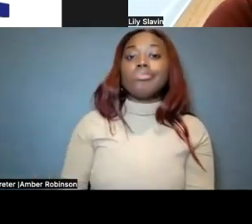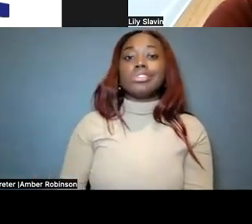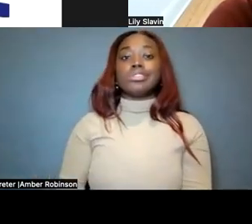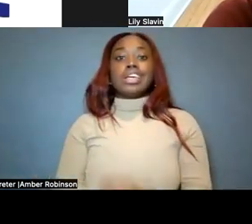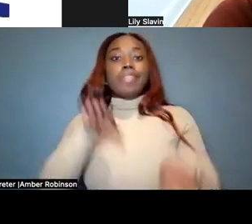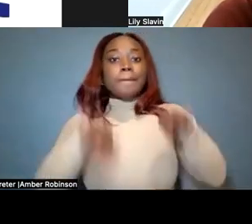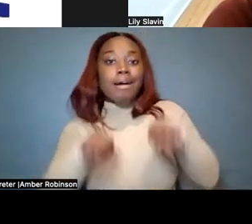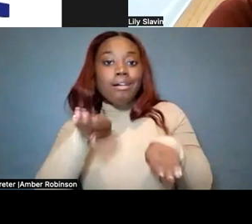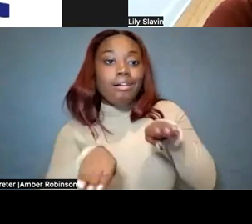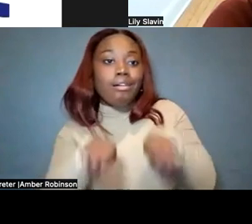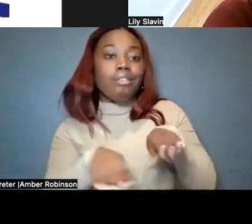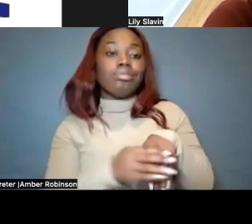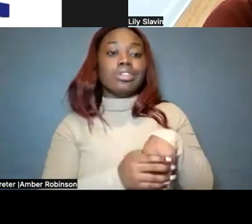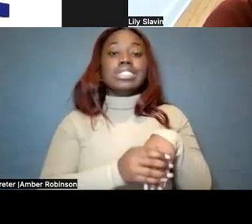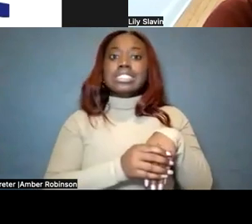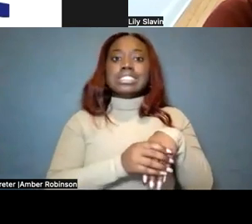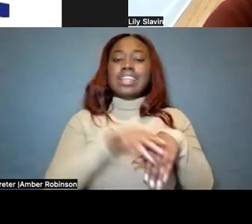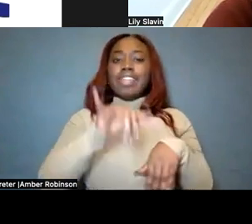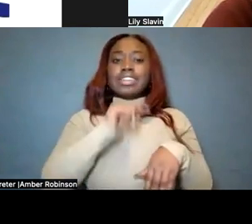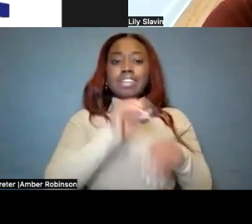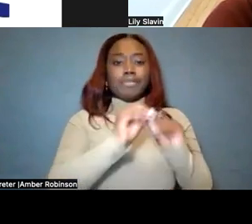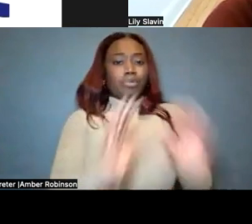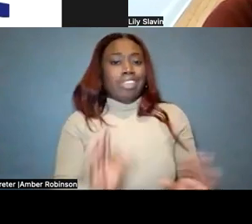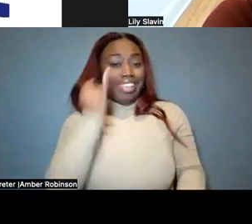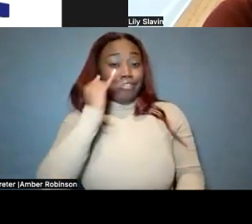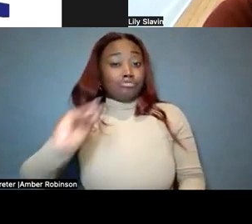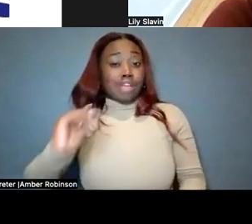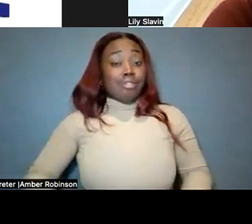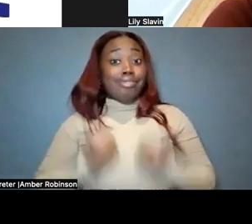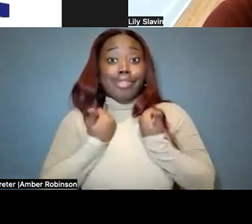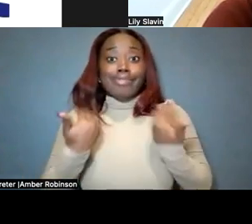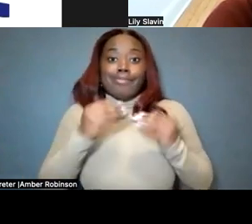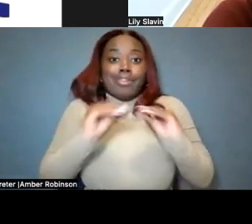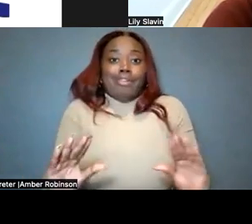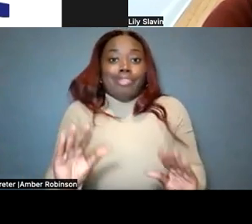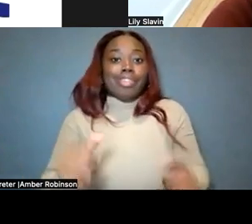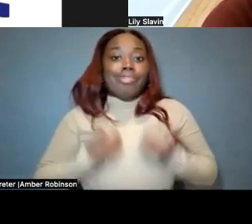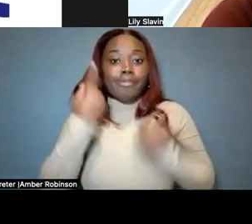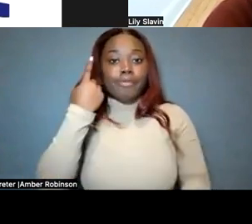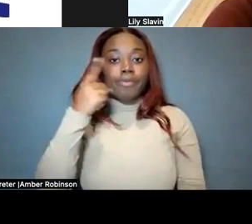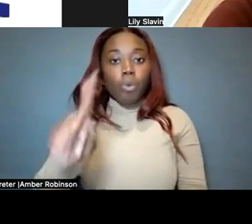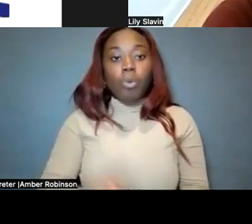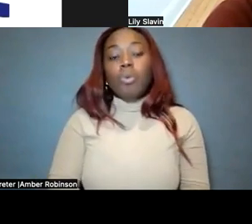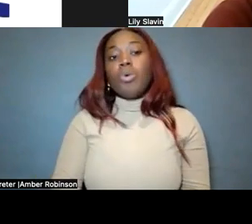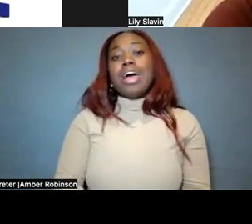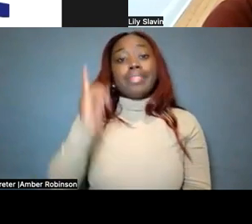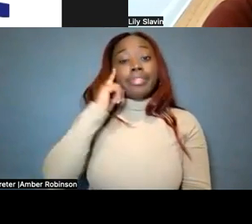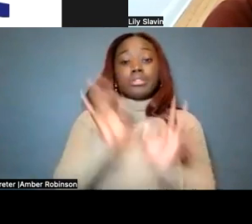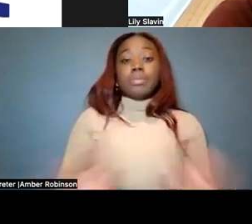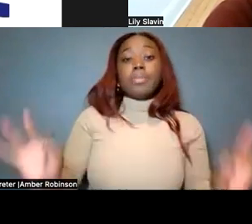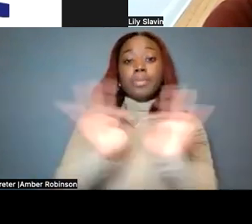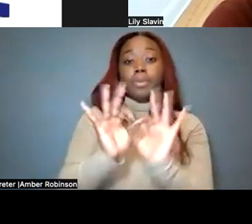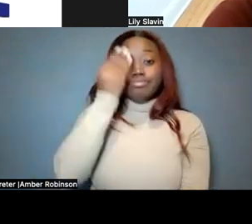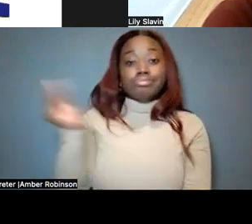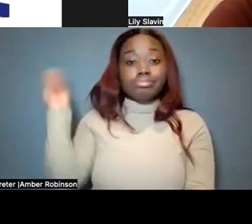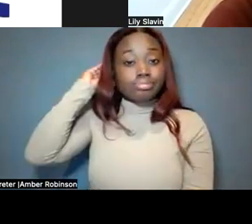balance. But all that's for nothing if the child lives and they have nothing to live for. And I think that's really important to keep in mind is